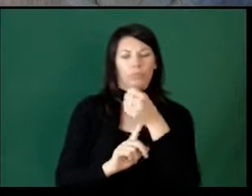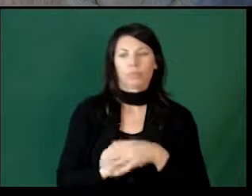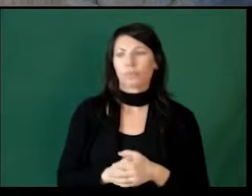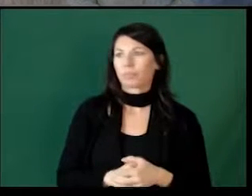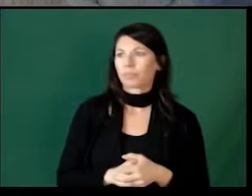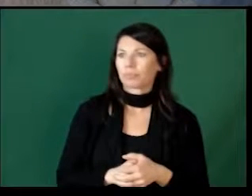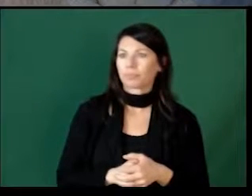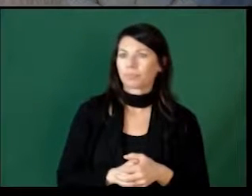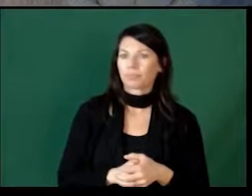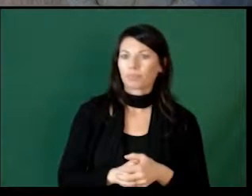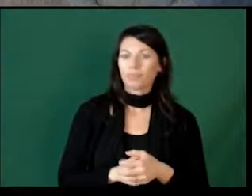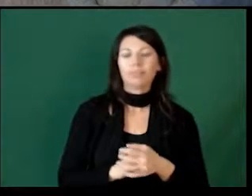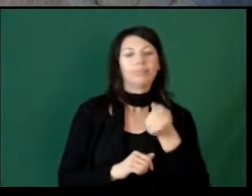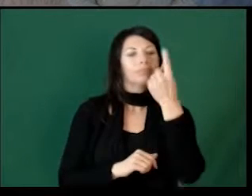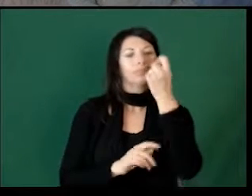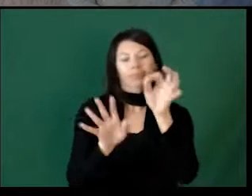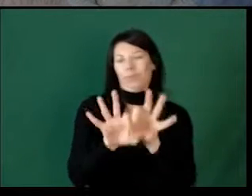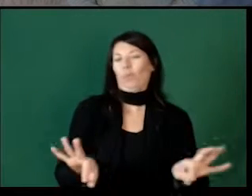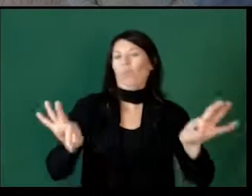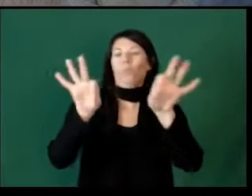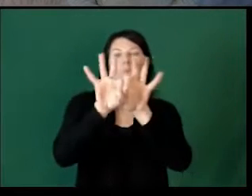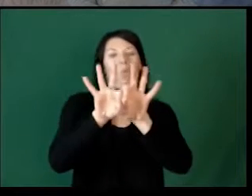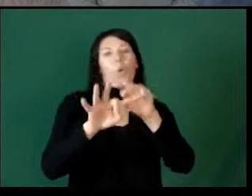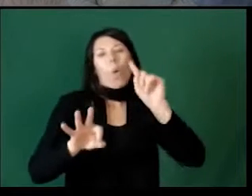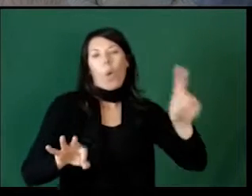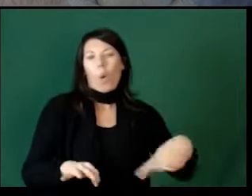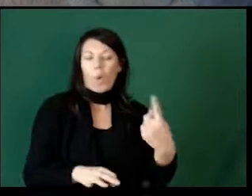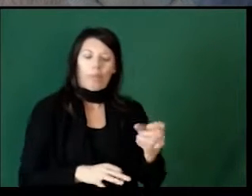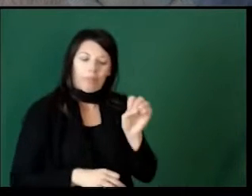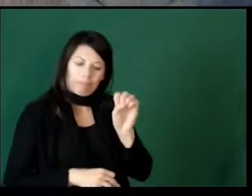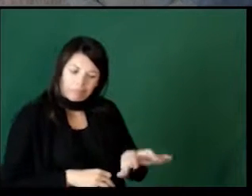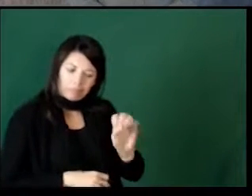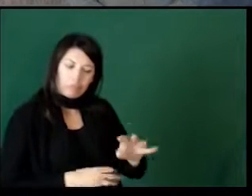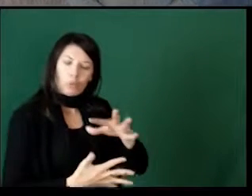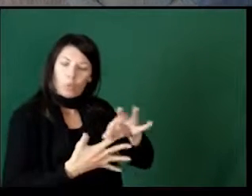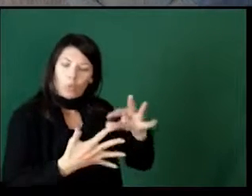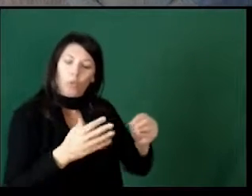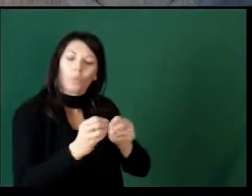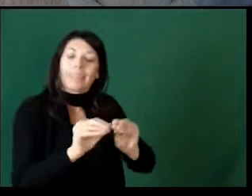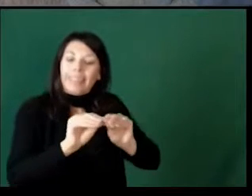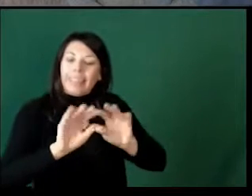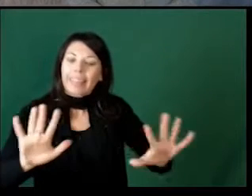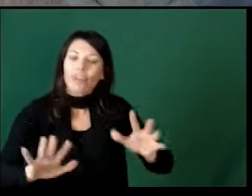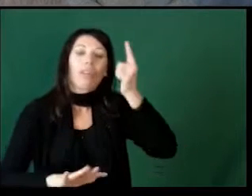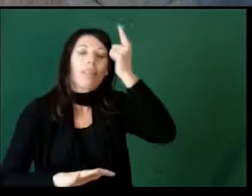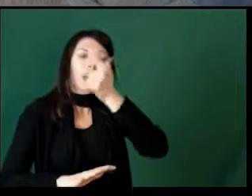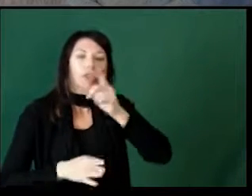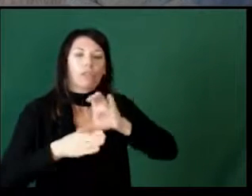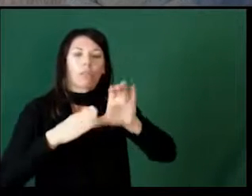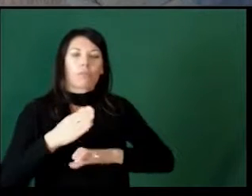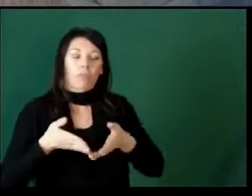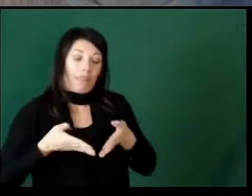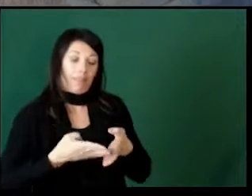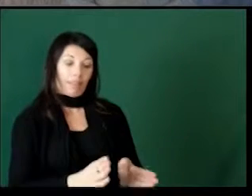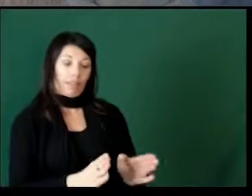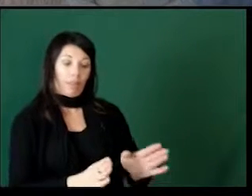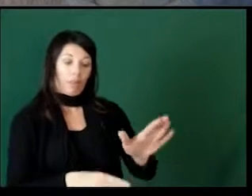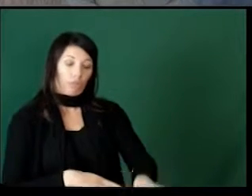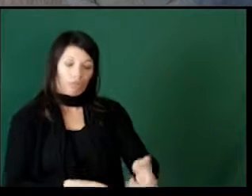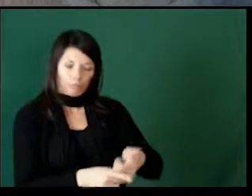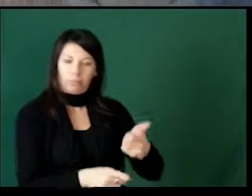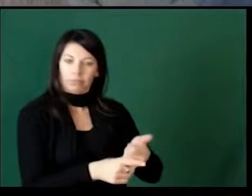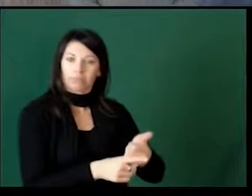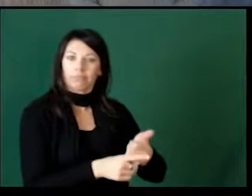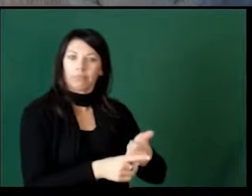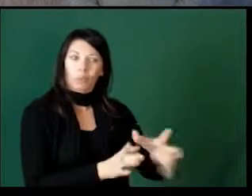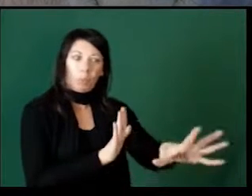situations. Always looking at giving the child a choice with clear logical consequences, and then allowing the child to choose